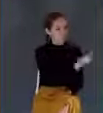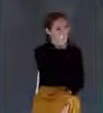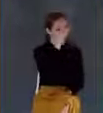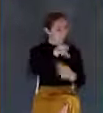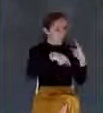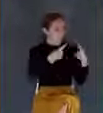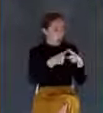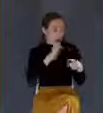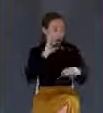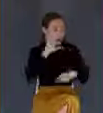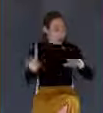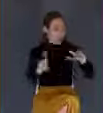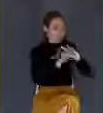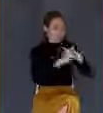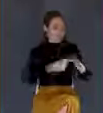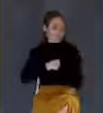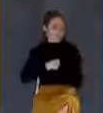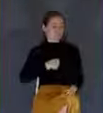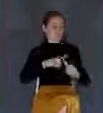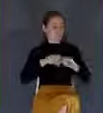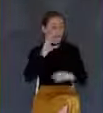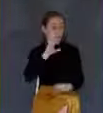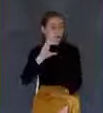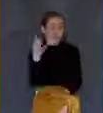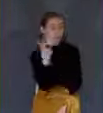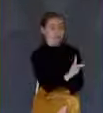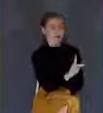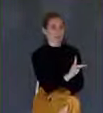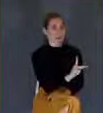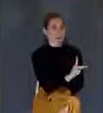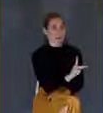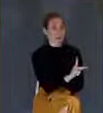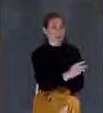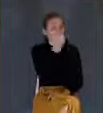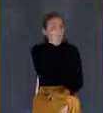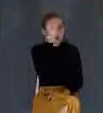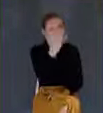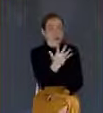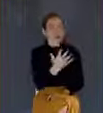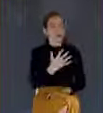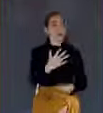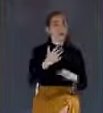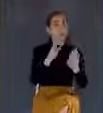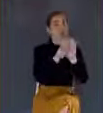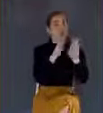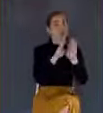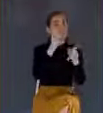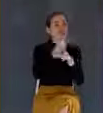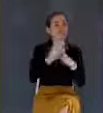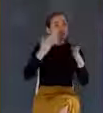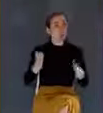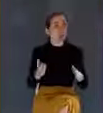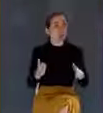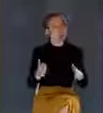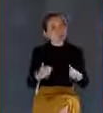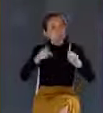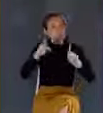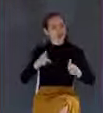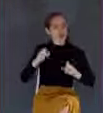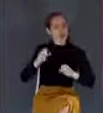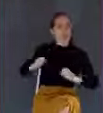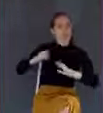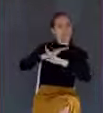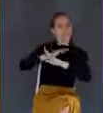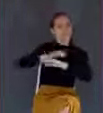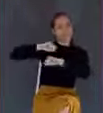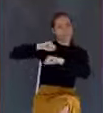he says to the porter, that's the doorkeeper. This is the guy in front of the gate around, which fenced the whole estate, the gate that